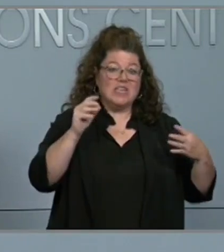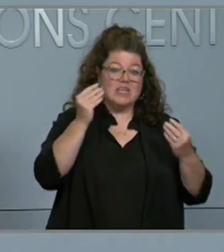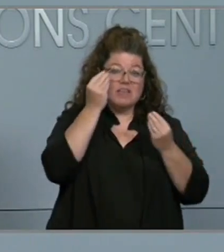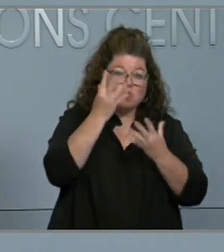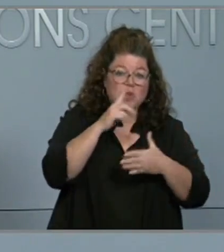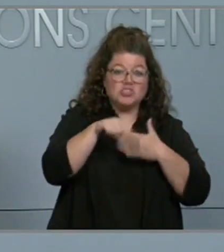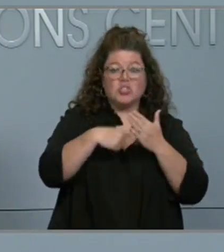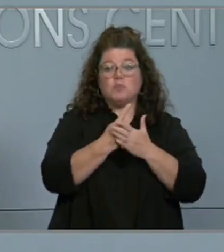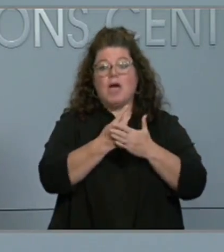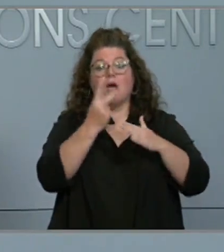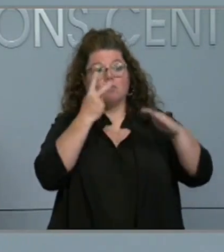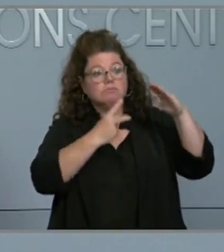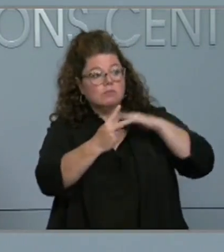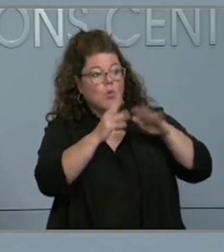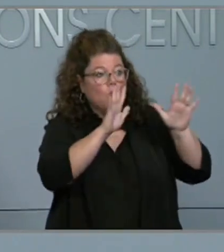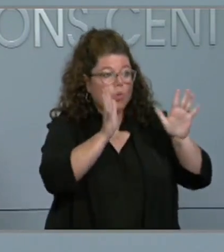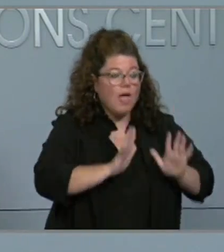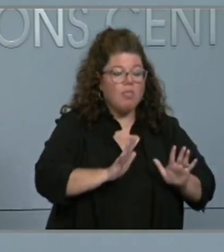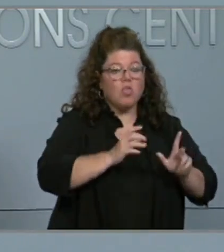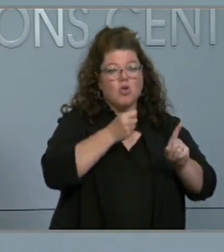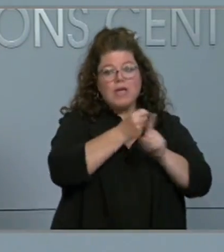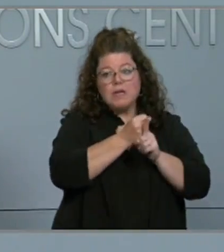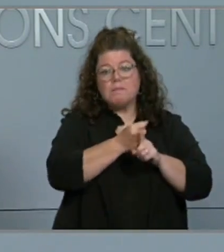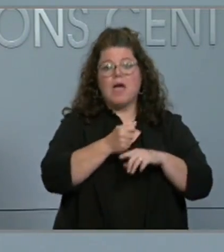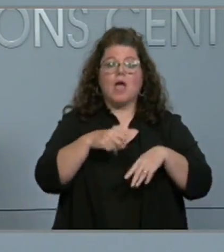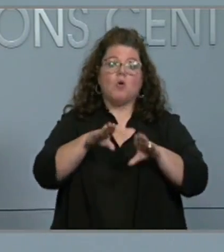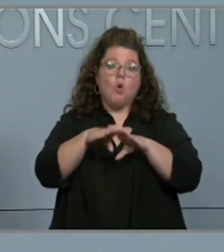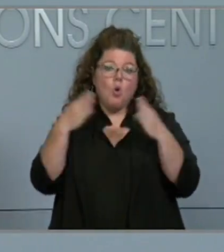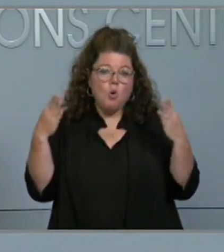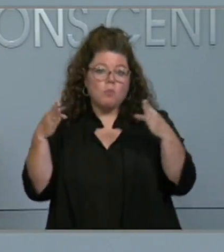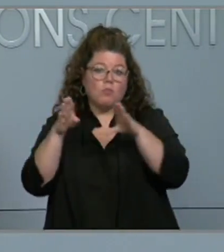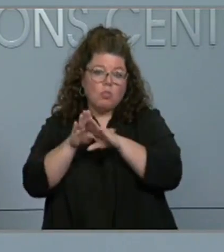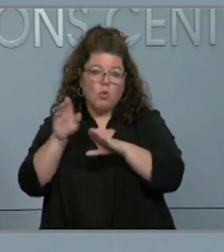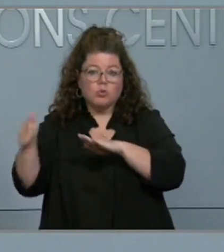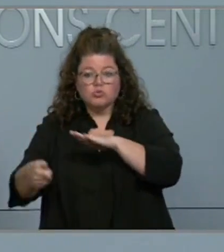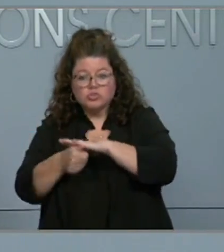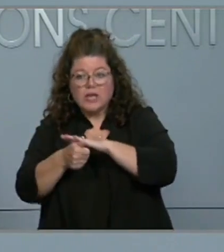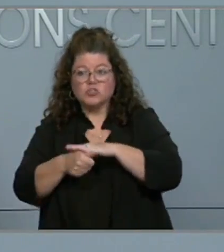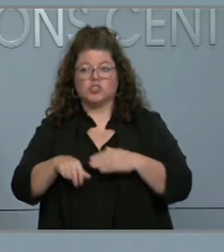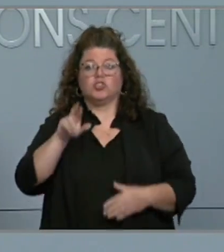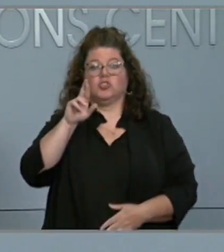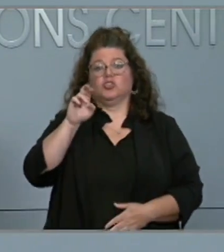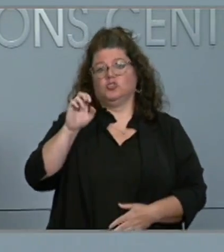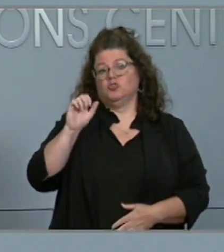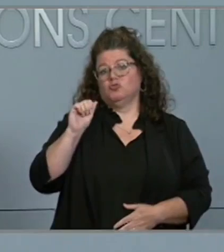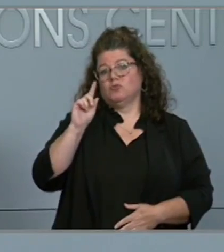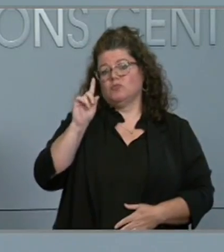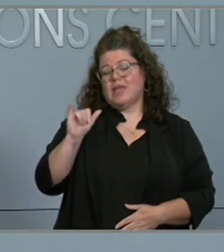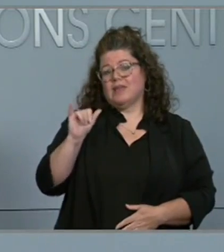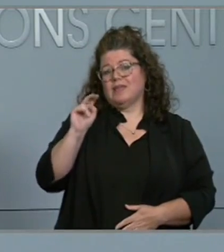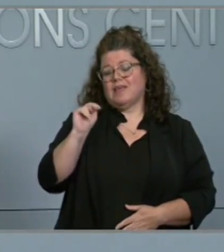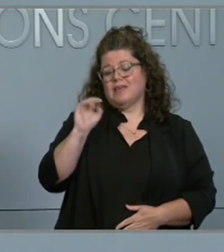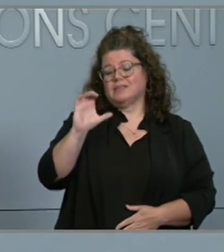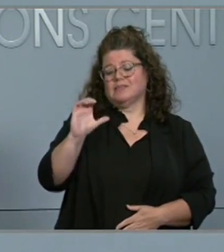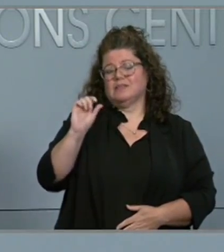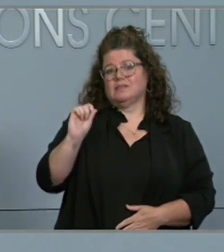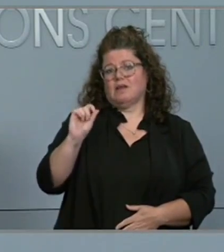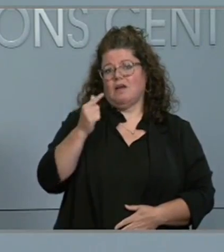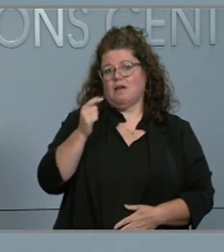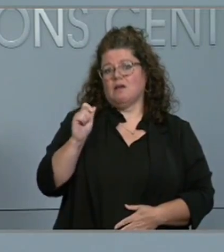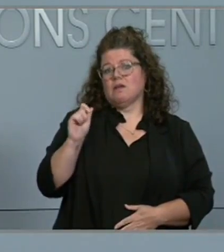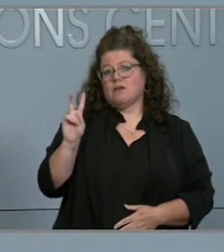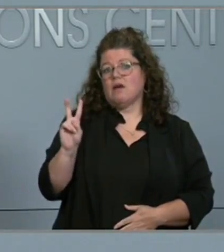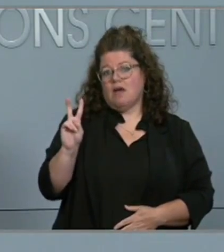forecasts, and expected weather impacts, and information on how to be prepared. That's ReadyNC.gov. As we said